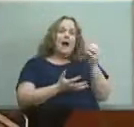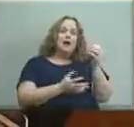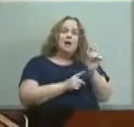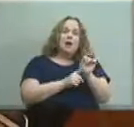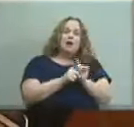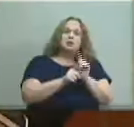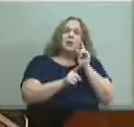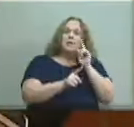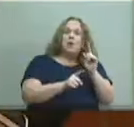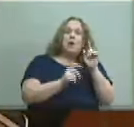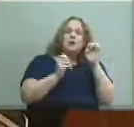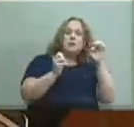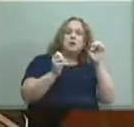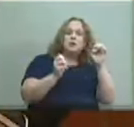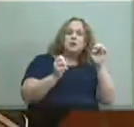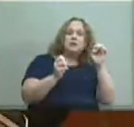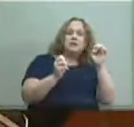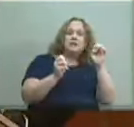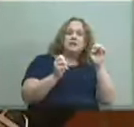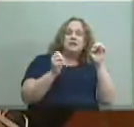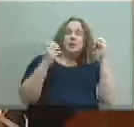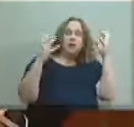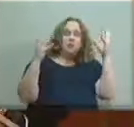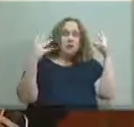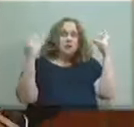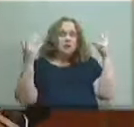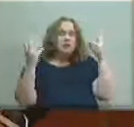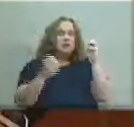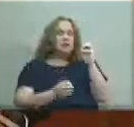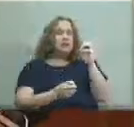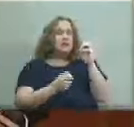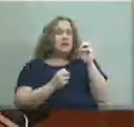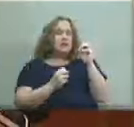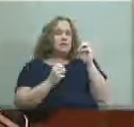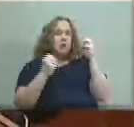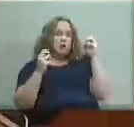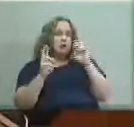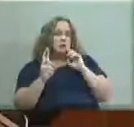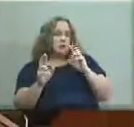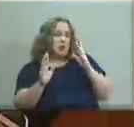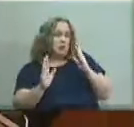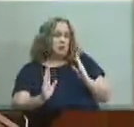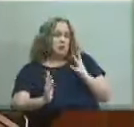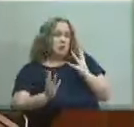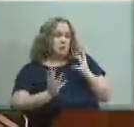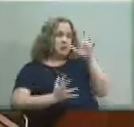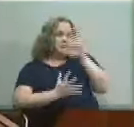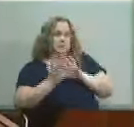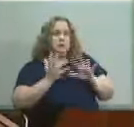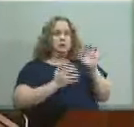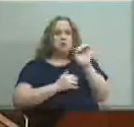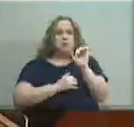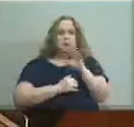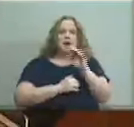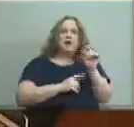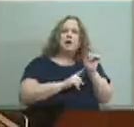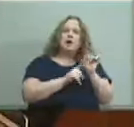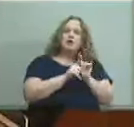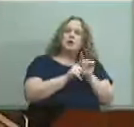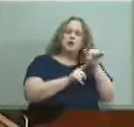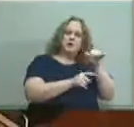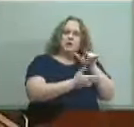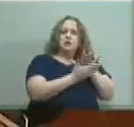for emergency responders consider that the sir the school also will serve much more than the Norton Commons neighborhood